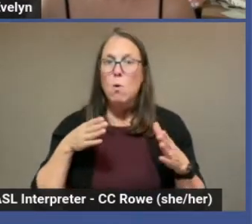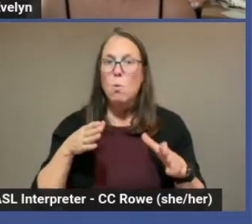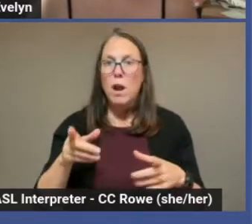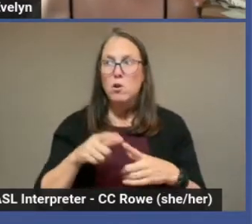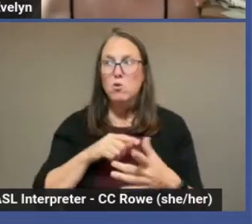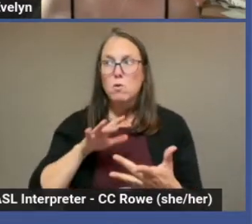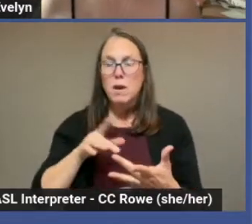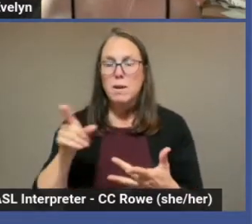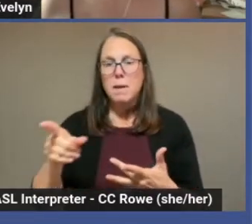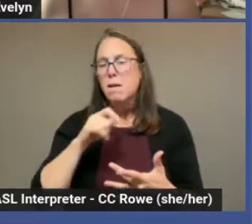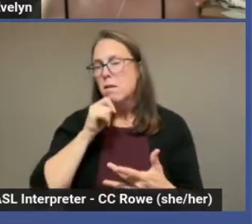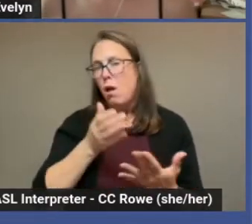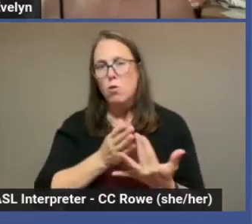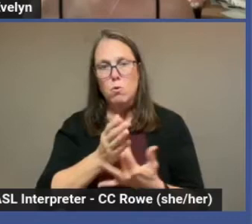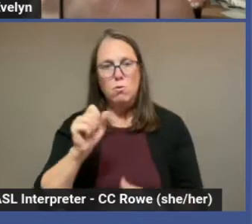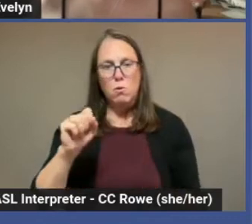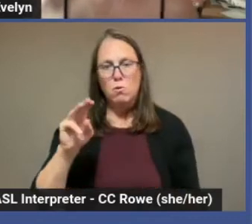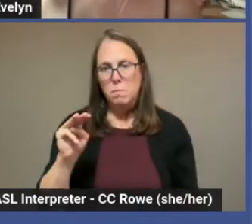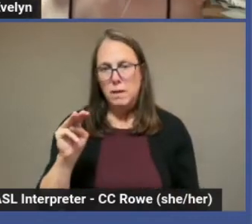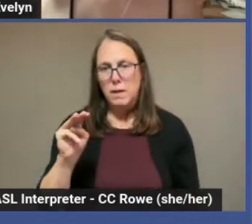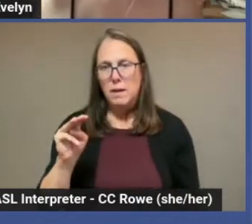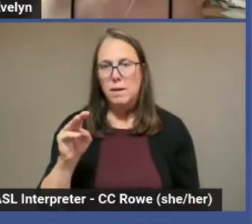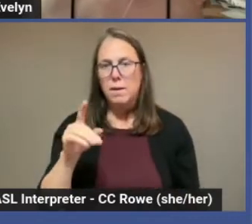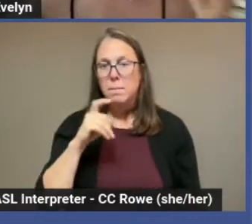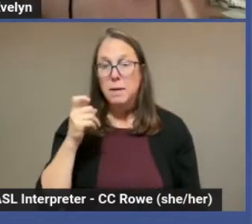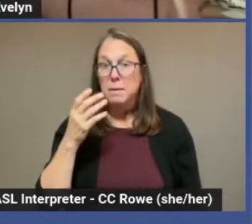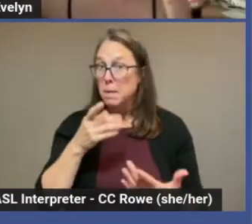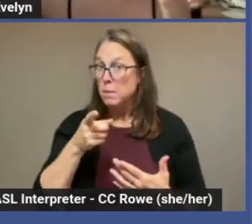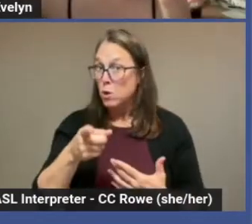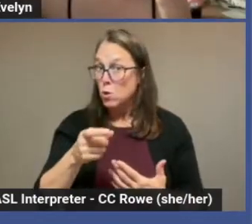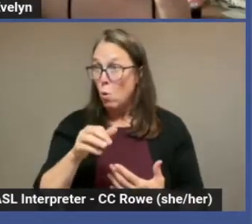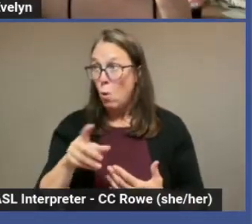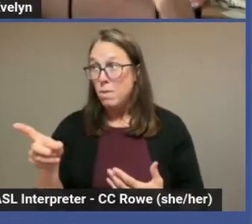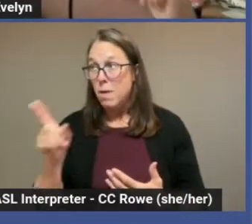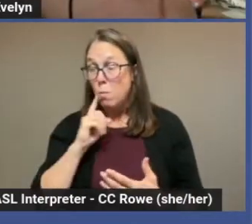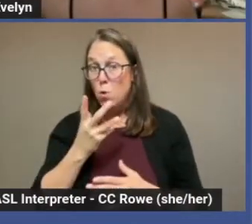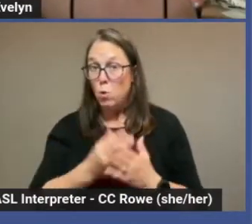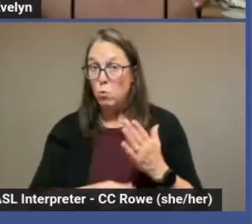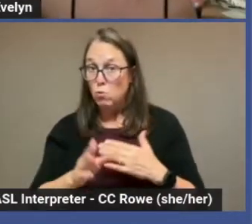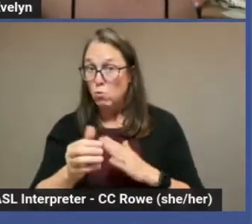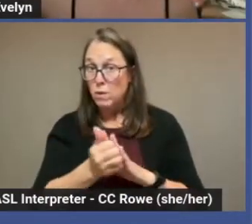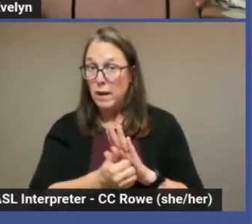them that is not on social media in case you lose you or they lose your accounts.